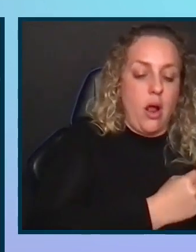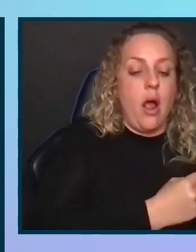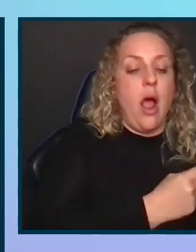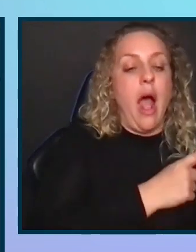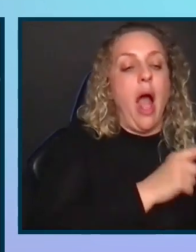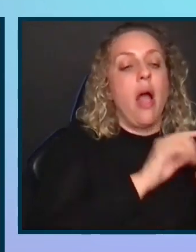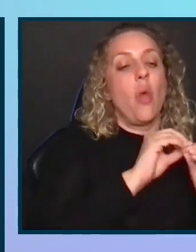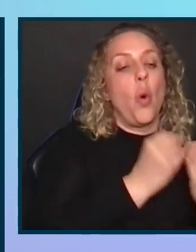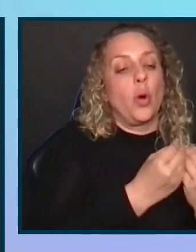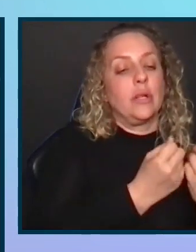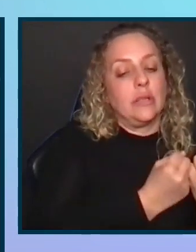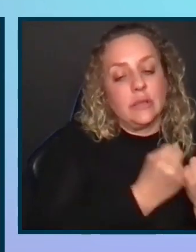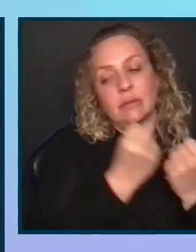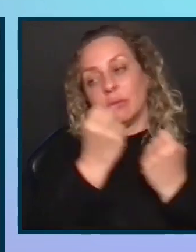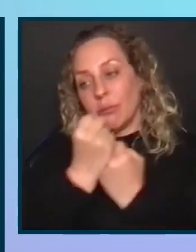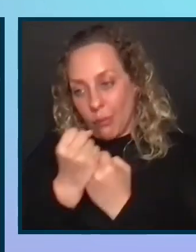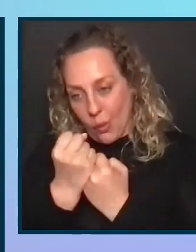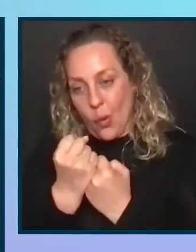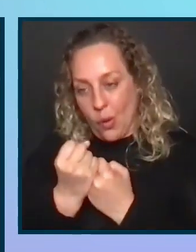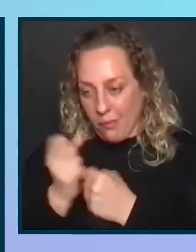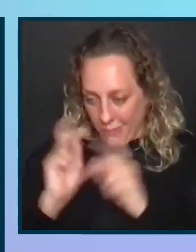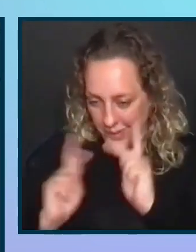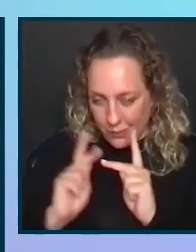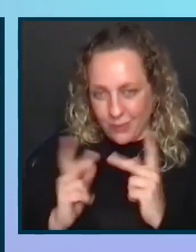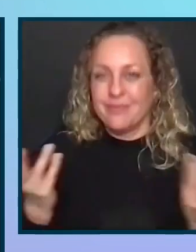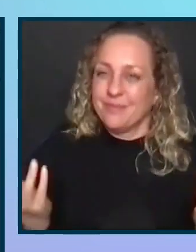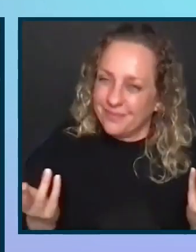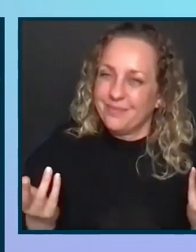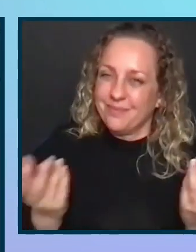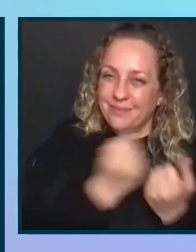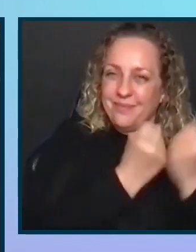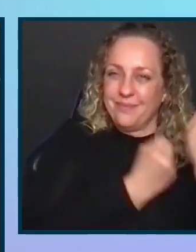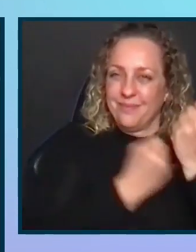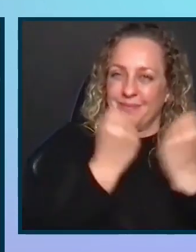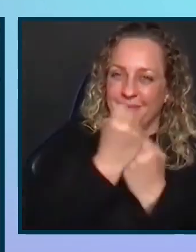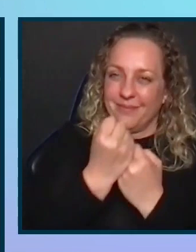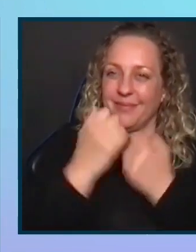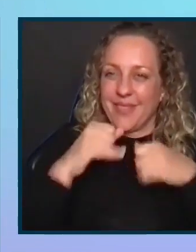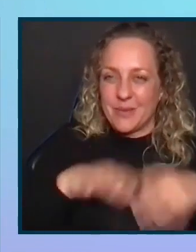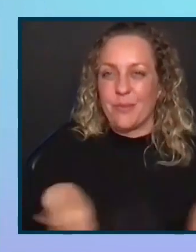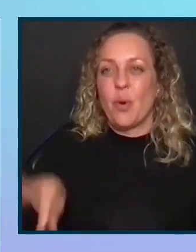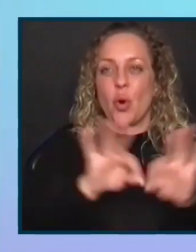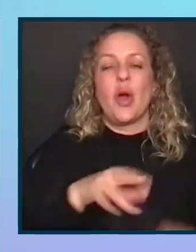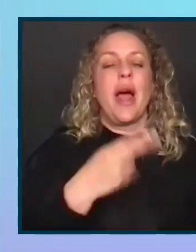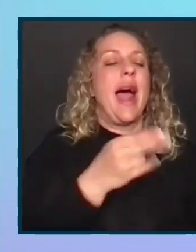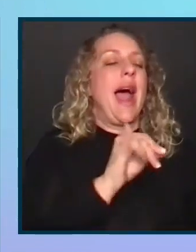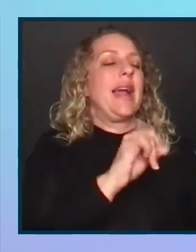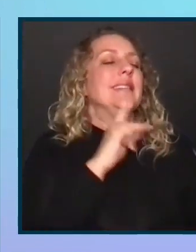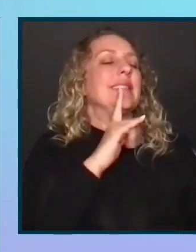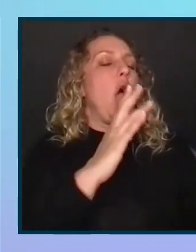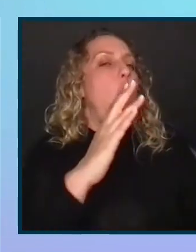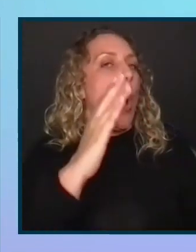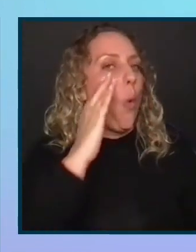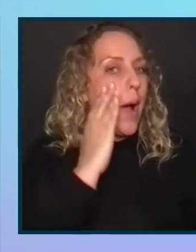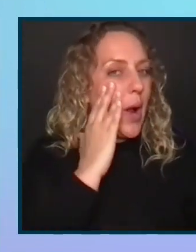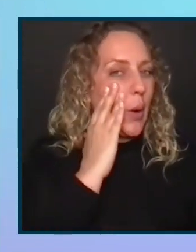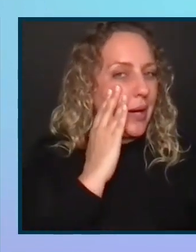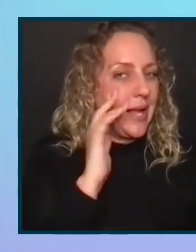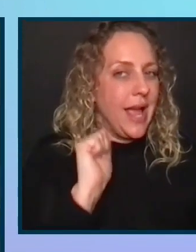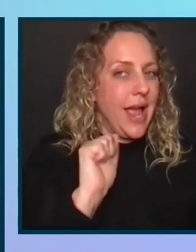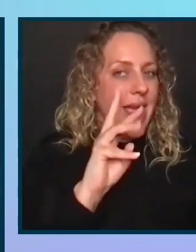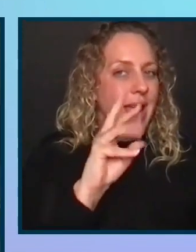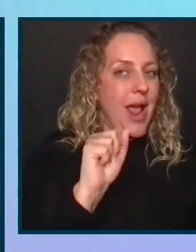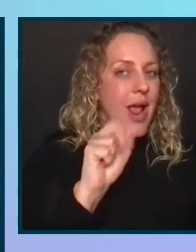pointed out, needs the support of the people around it. Yeah, I think the awareness is that first step. It's